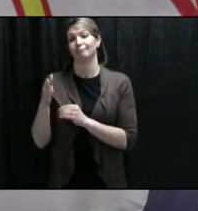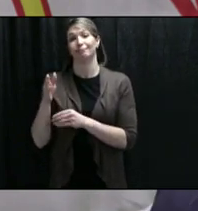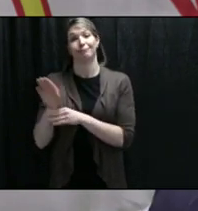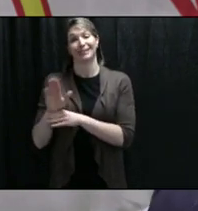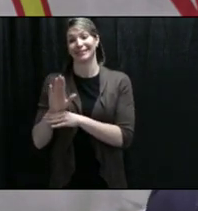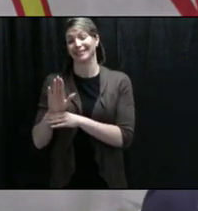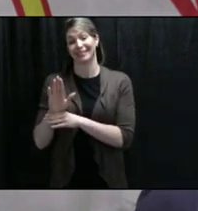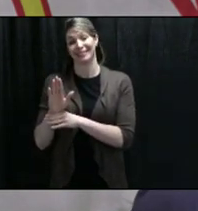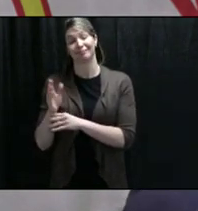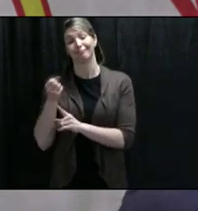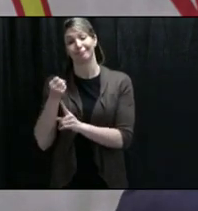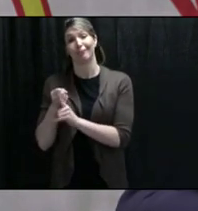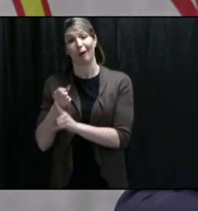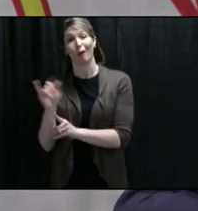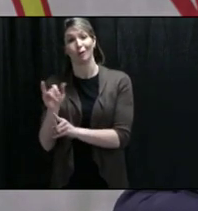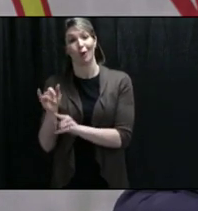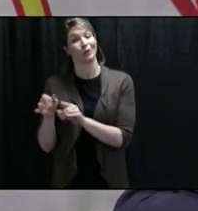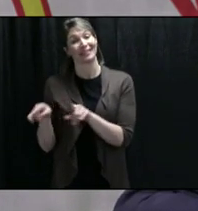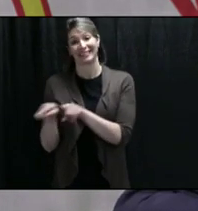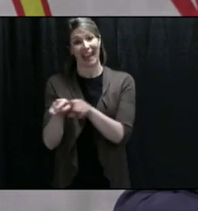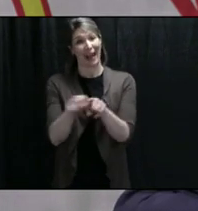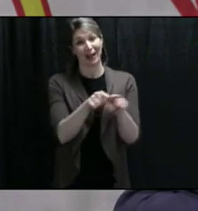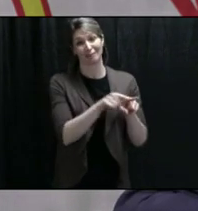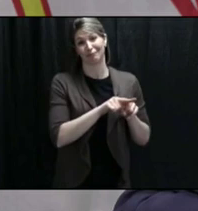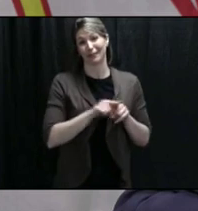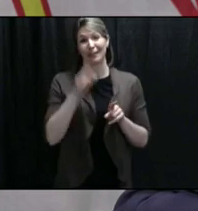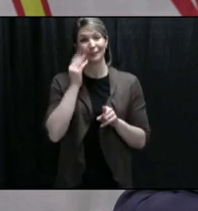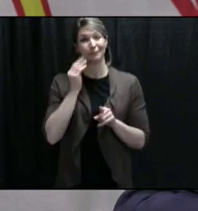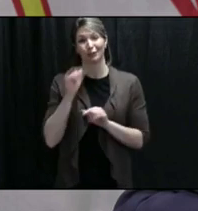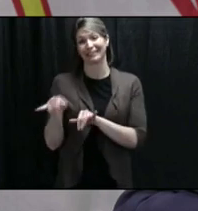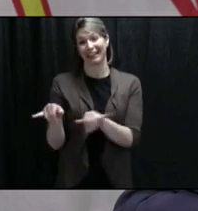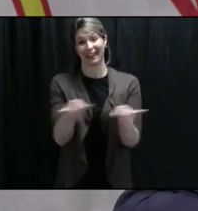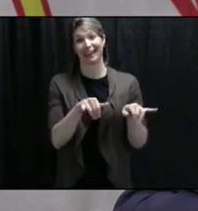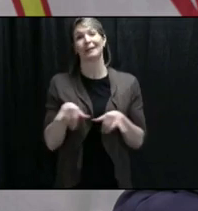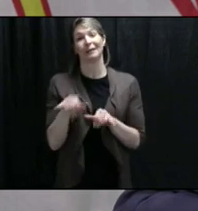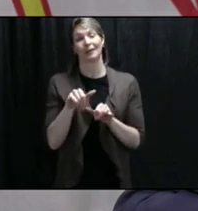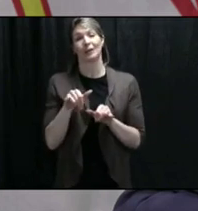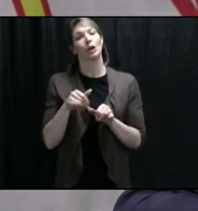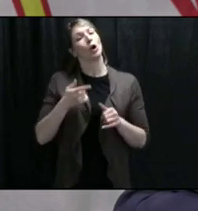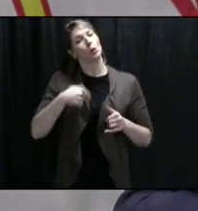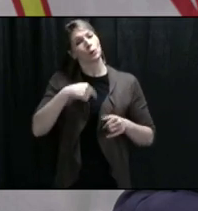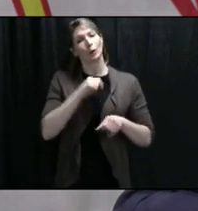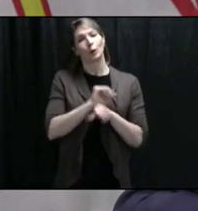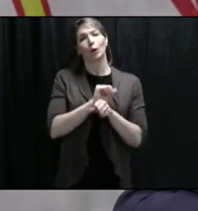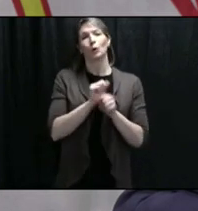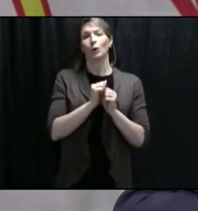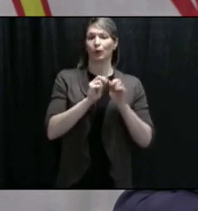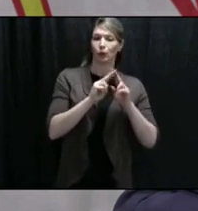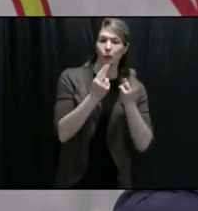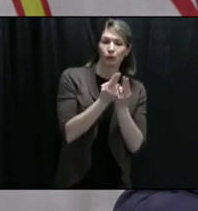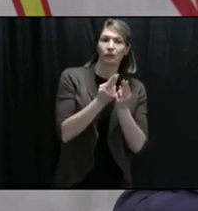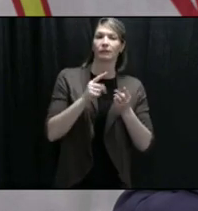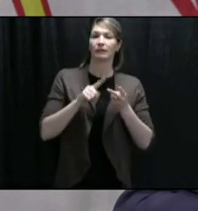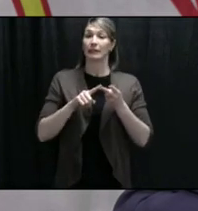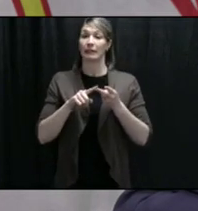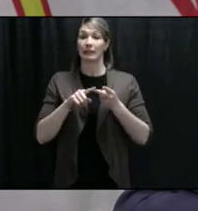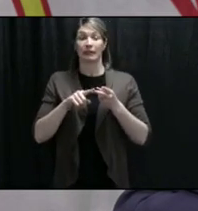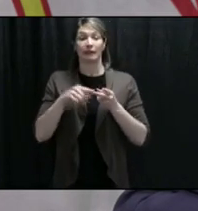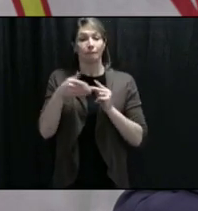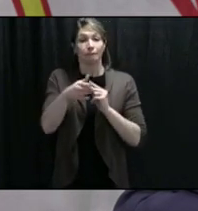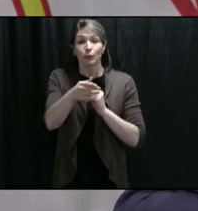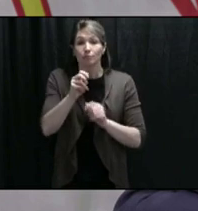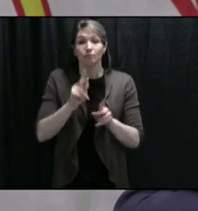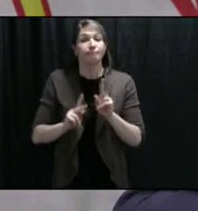So we want to work with the industry here, work with the harvesters, plant workers, the unions, but making sure that what we want and